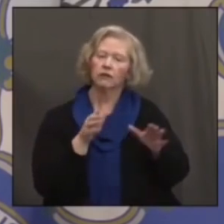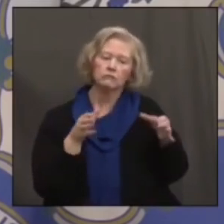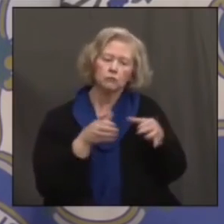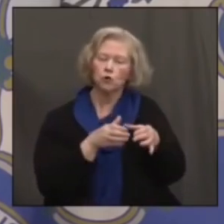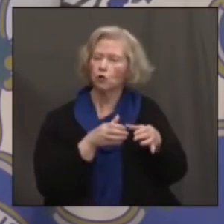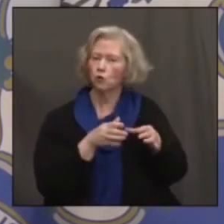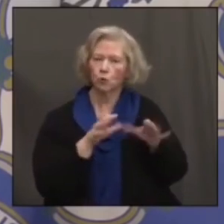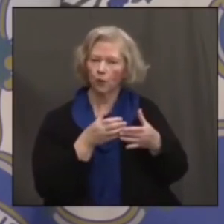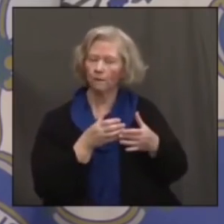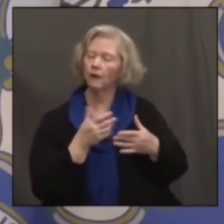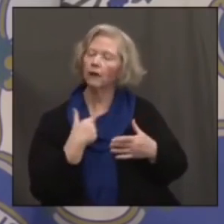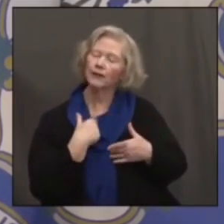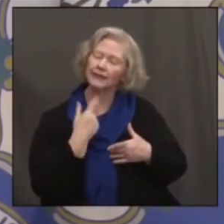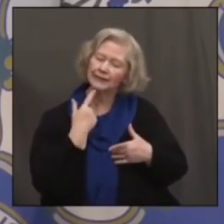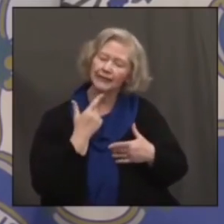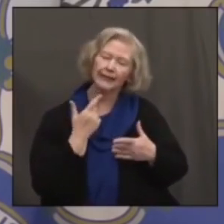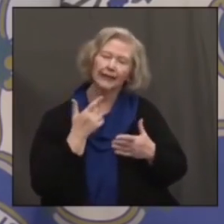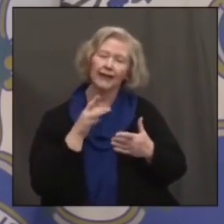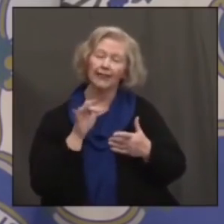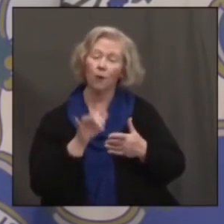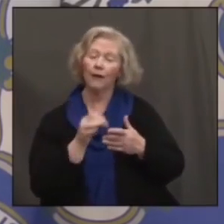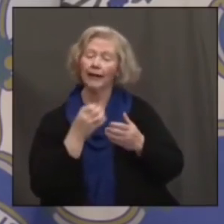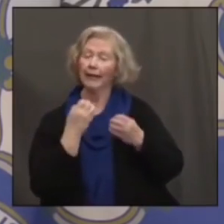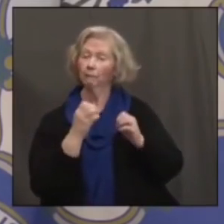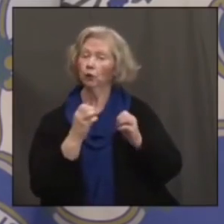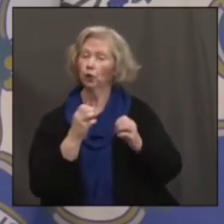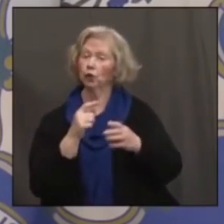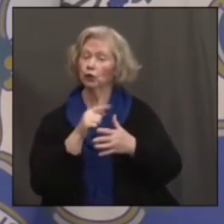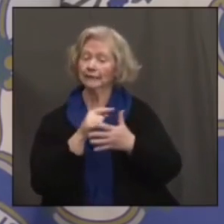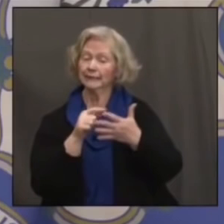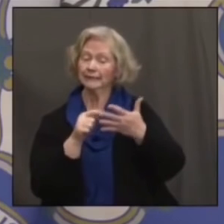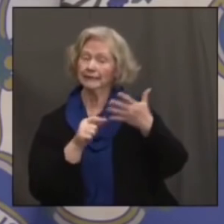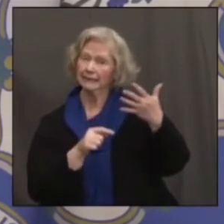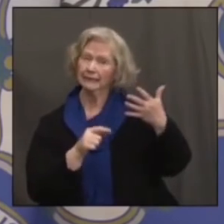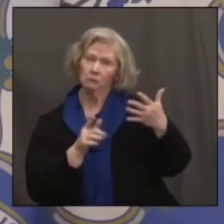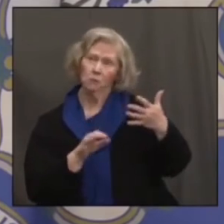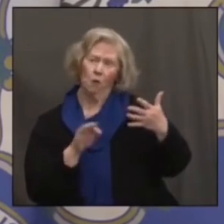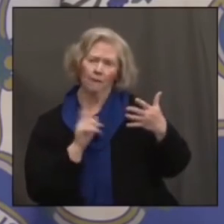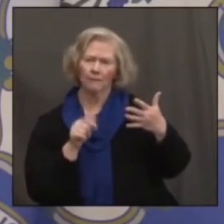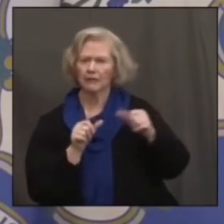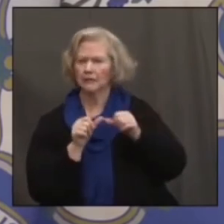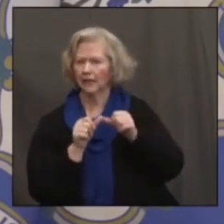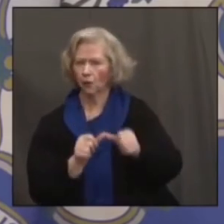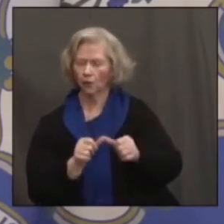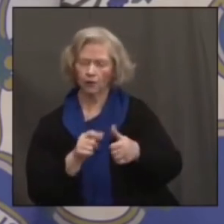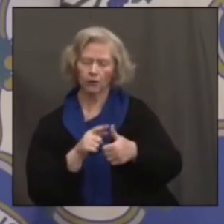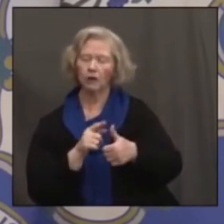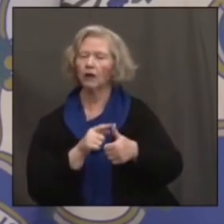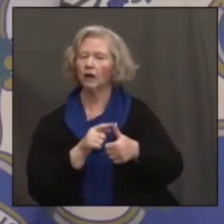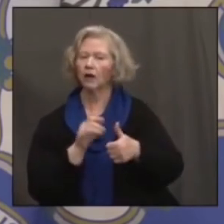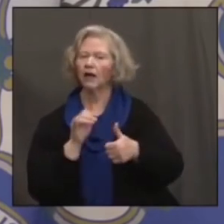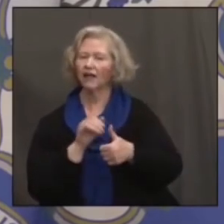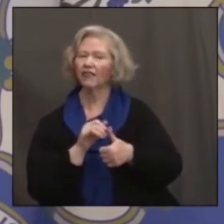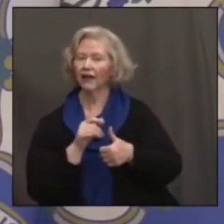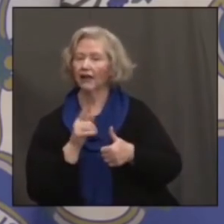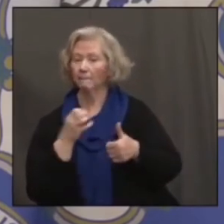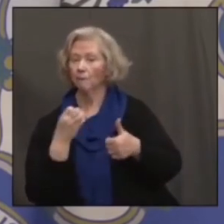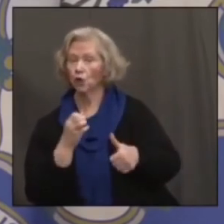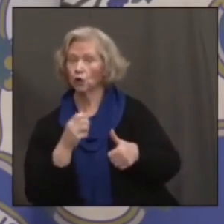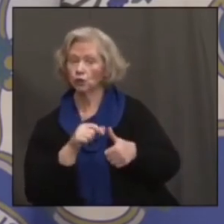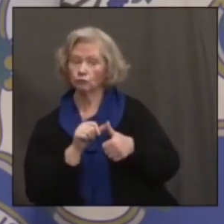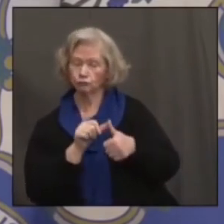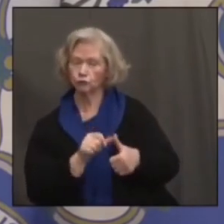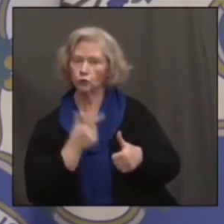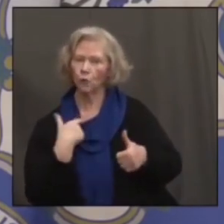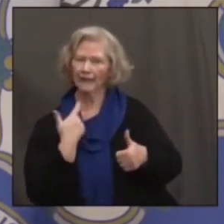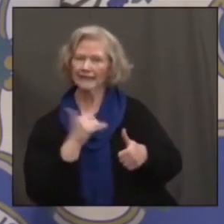that, look, there's a variety of things in those emergency orders that are really important to continue. One, maintain the emergency declaration so we continue